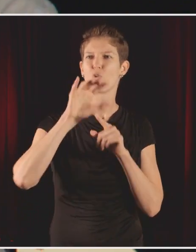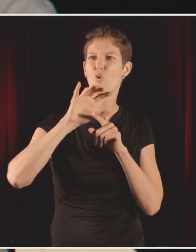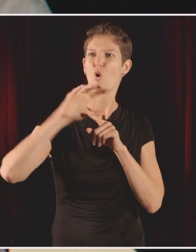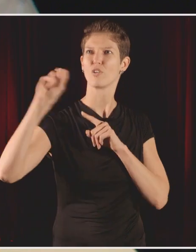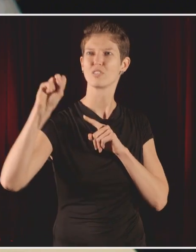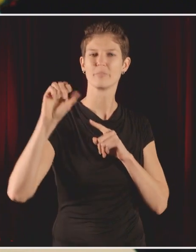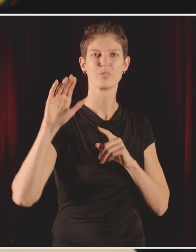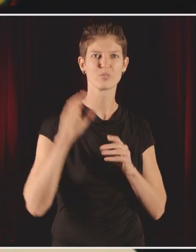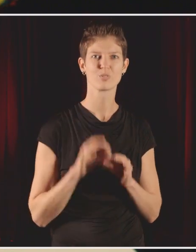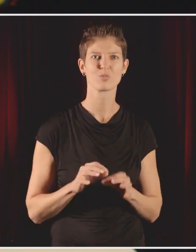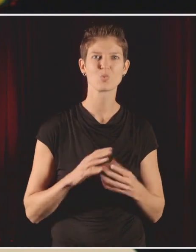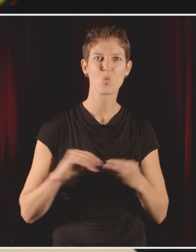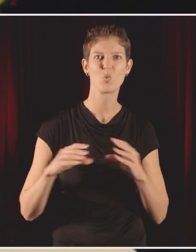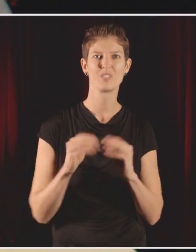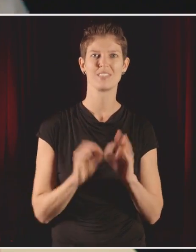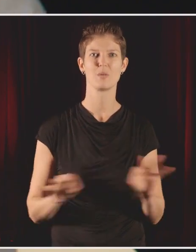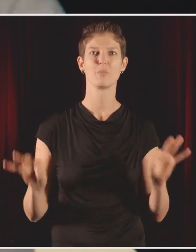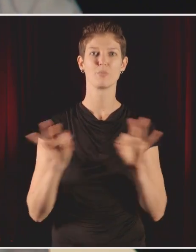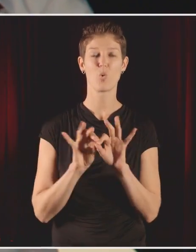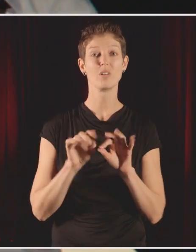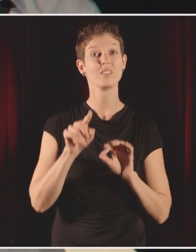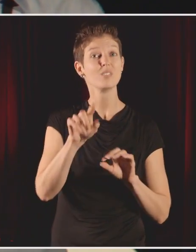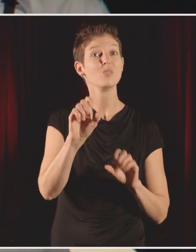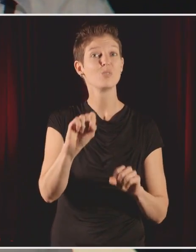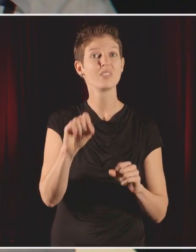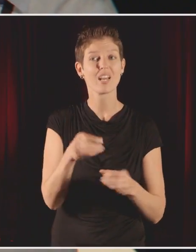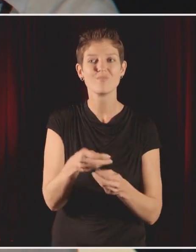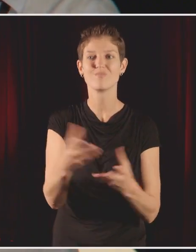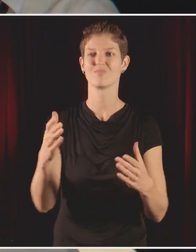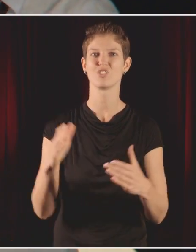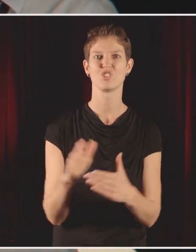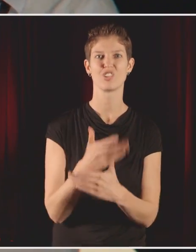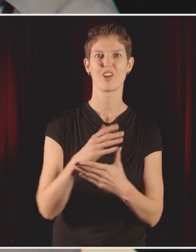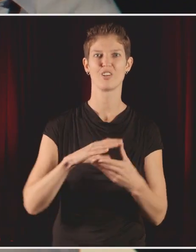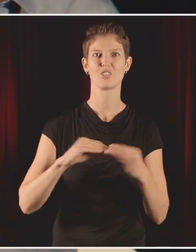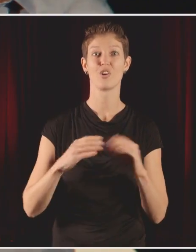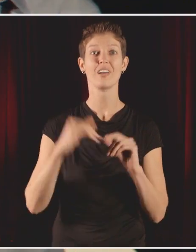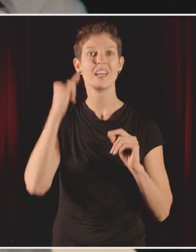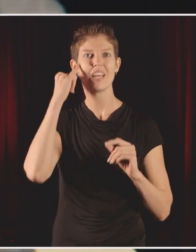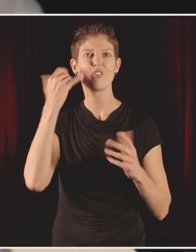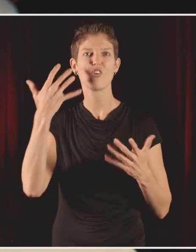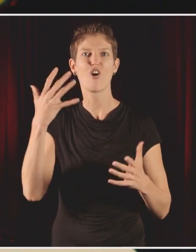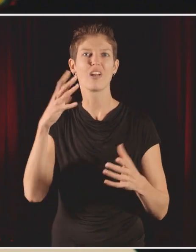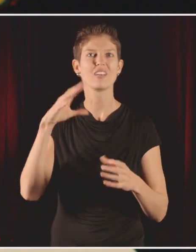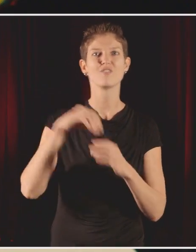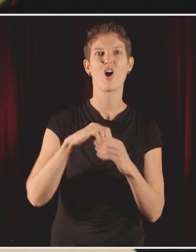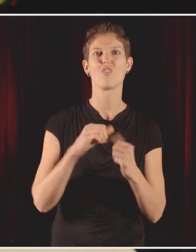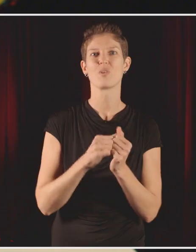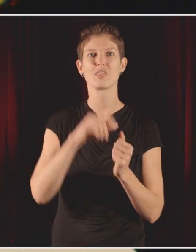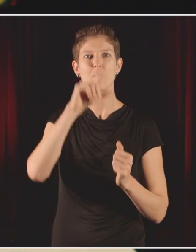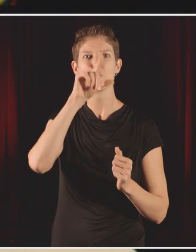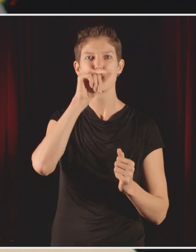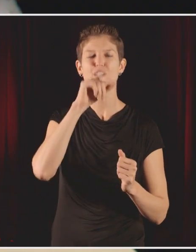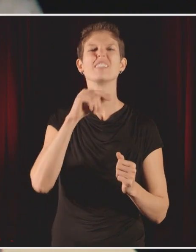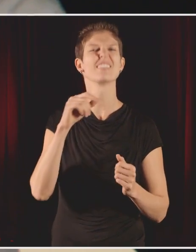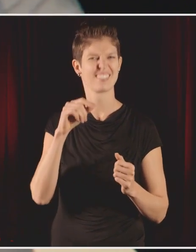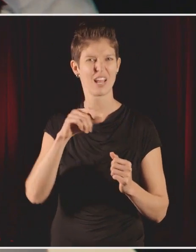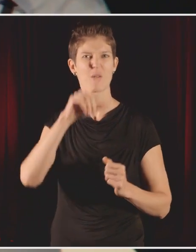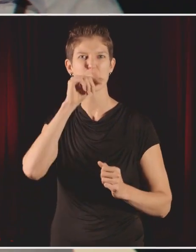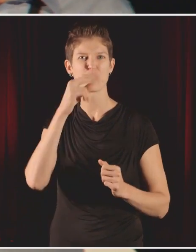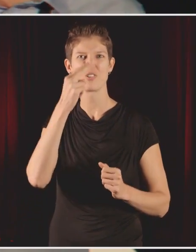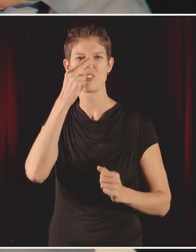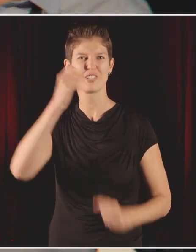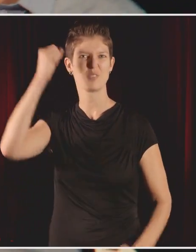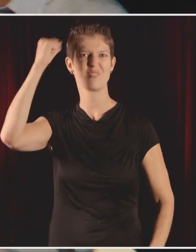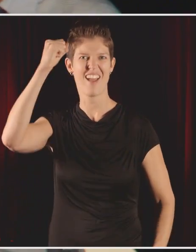stories matter, and that you can help tell the stories. And if you're already with me and the birds, bird nerds